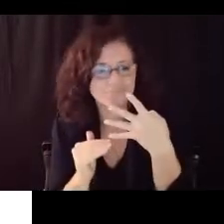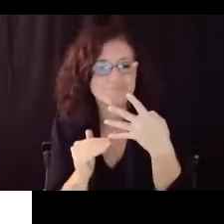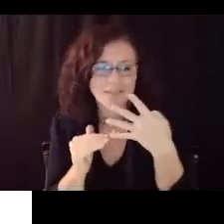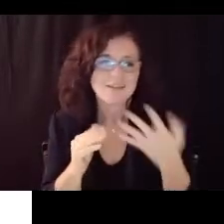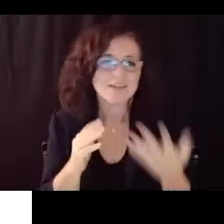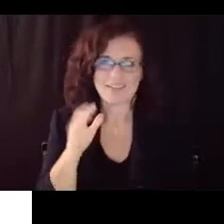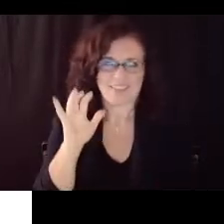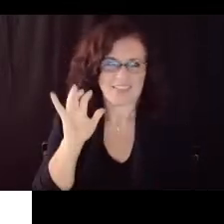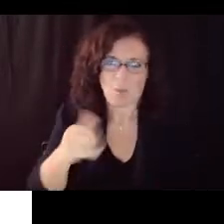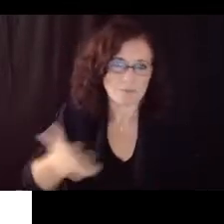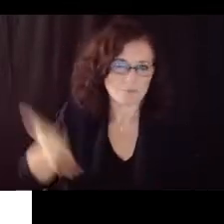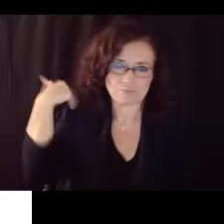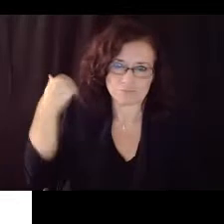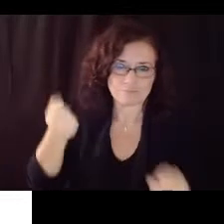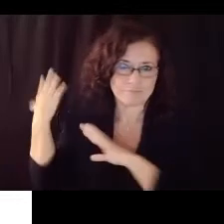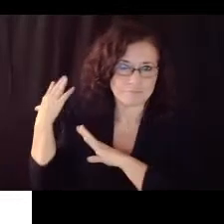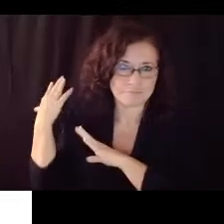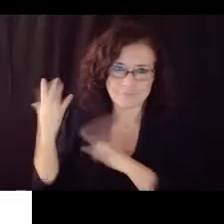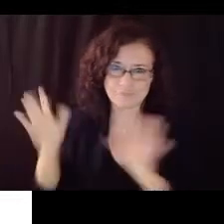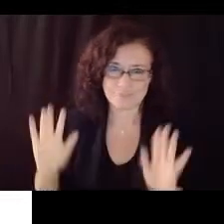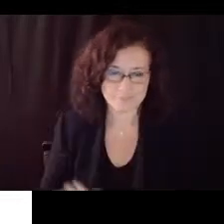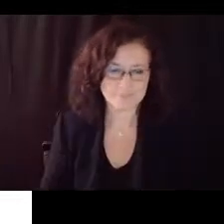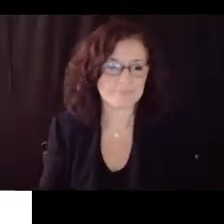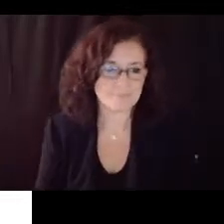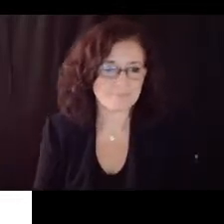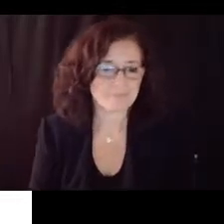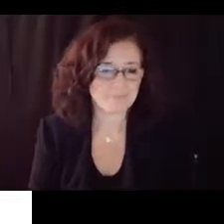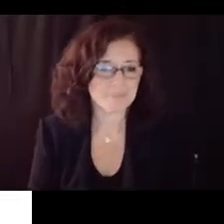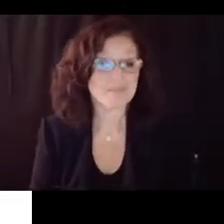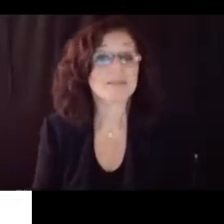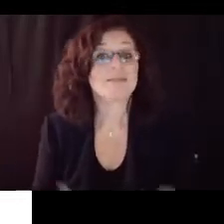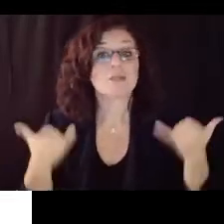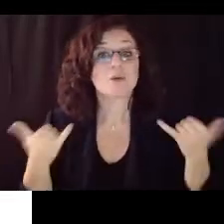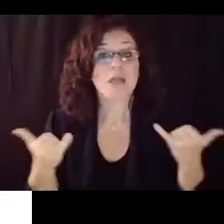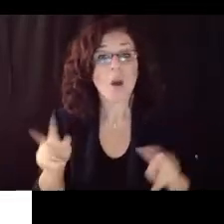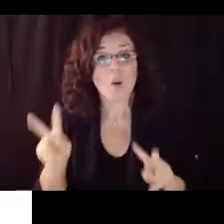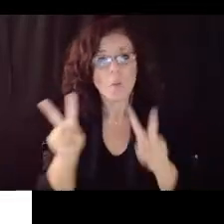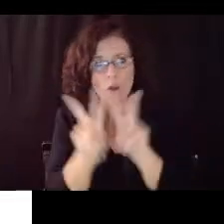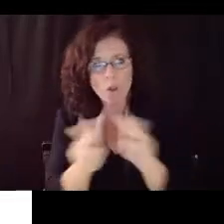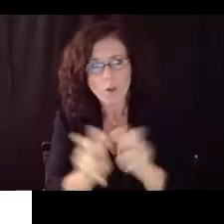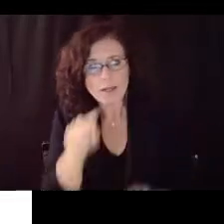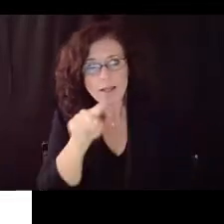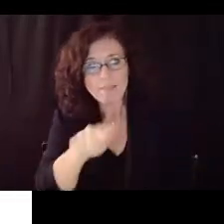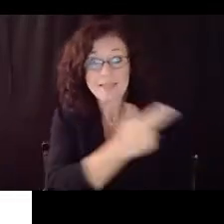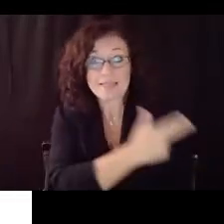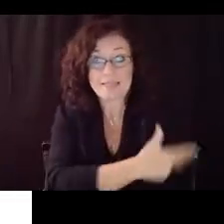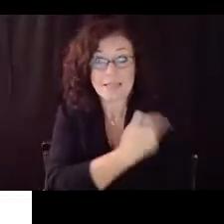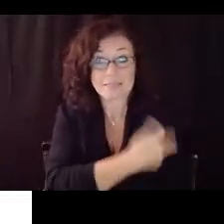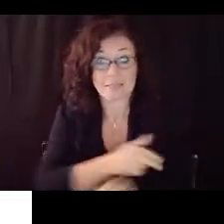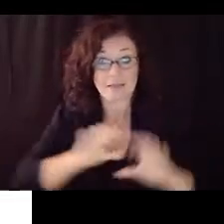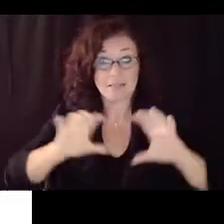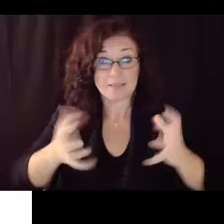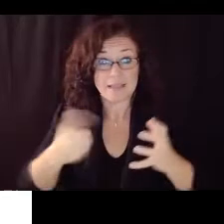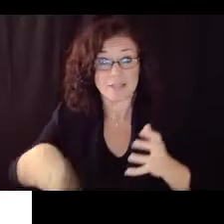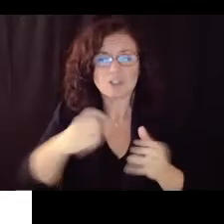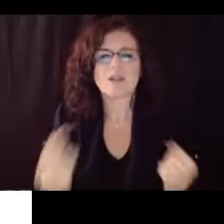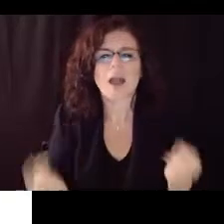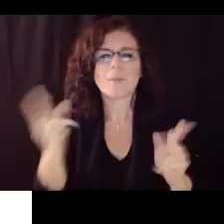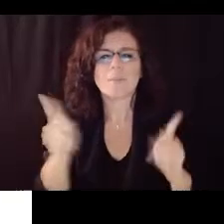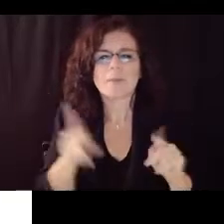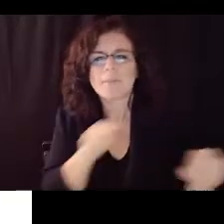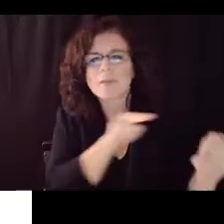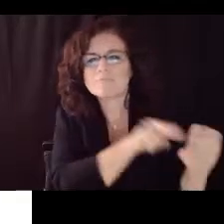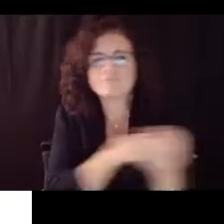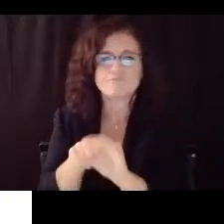when we then look at hospitalizations and uh I would say squarely my world um unfortunately we know